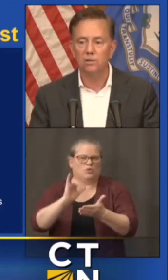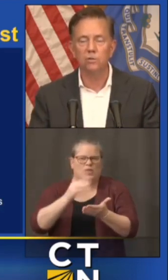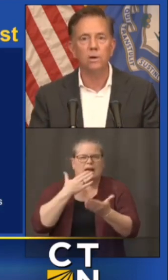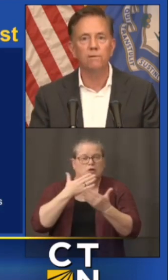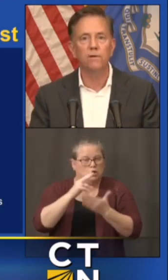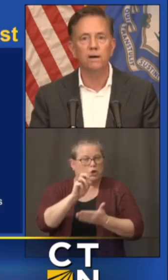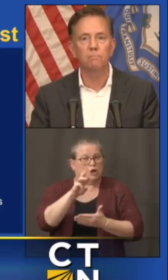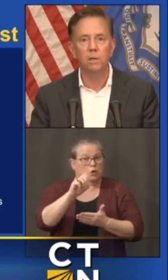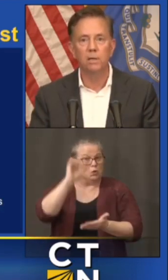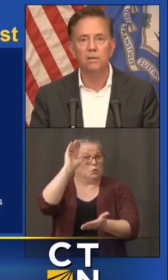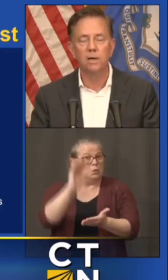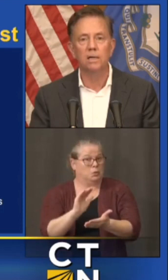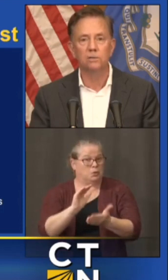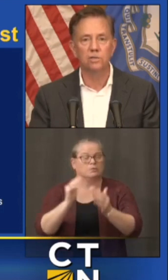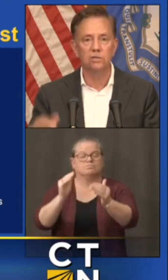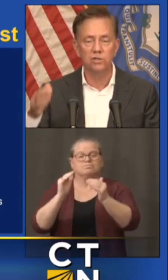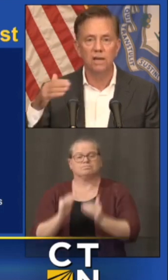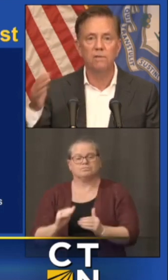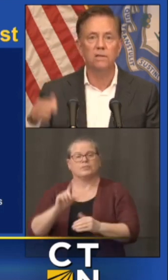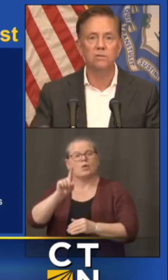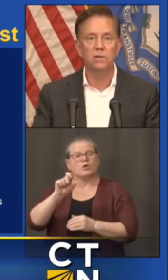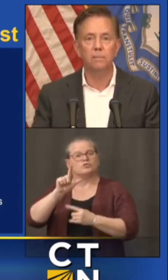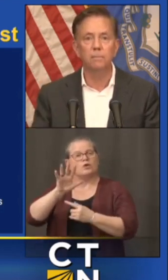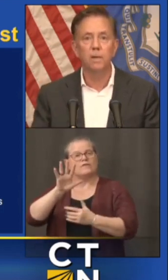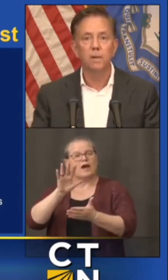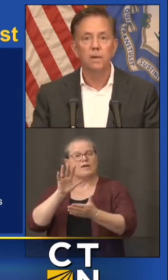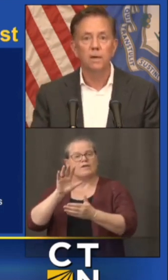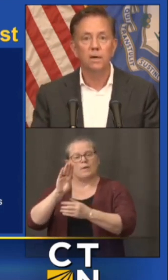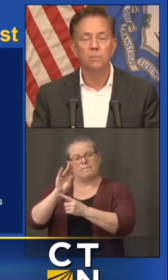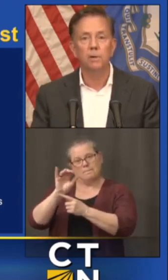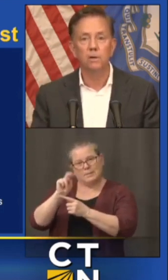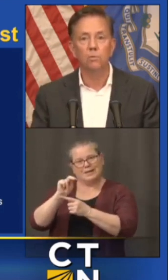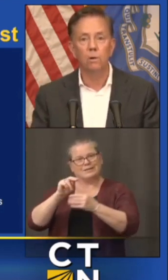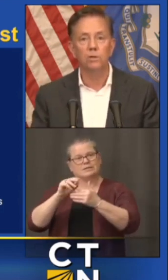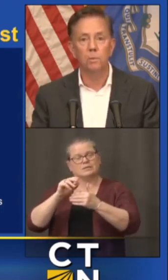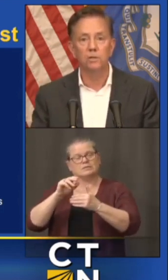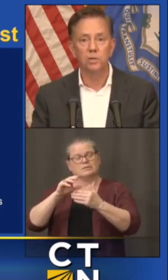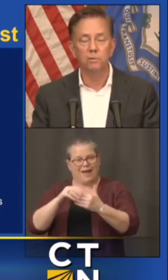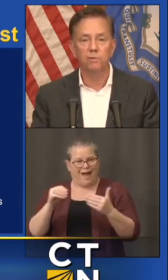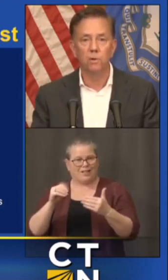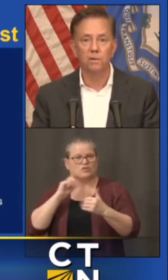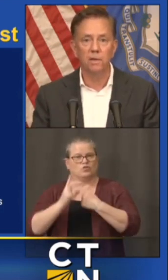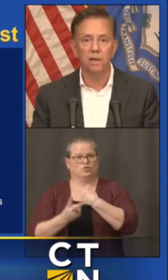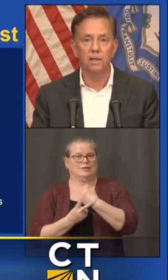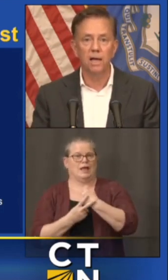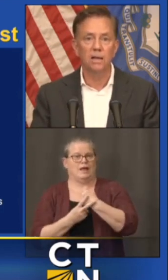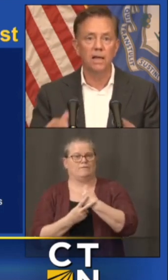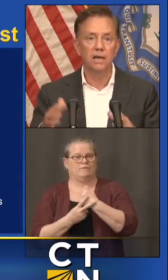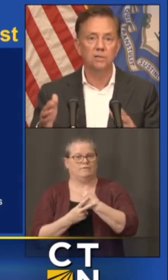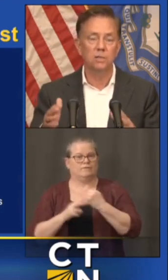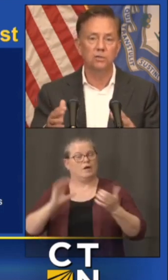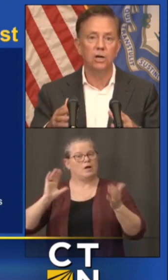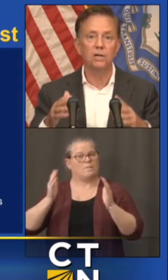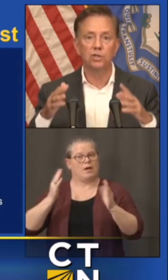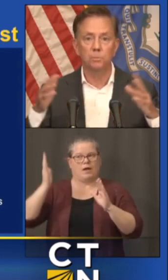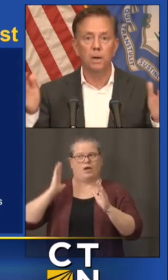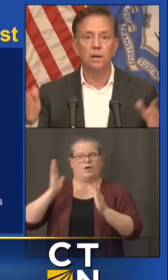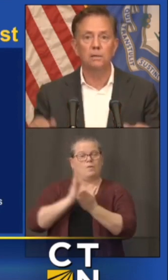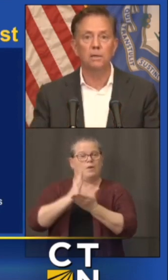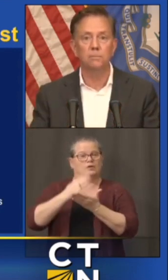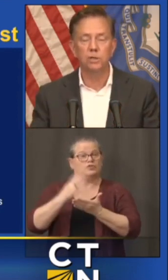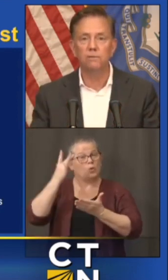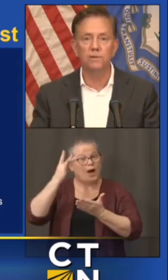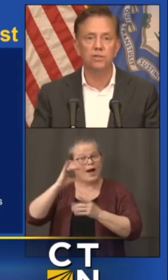see 125 billion dollars in savings um compared to what was budgeted before i think a lot of that is uh josh